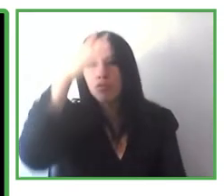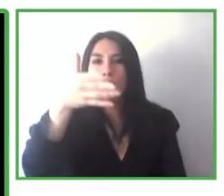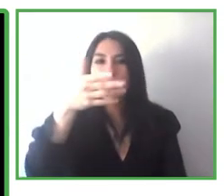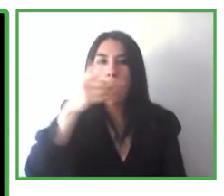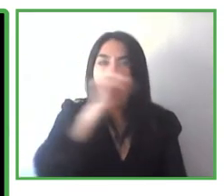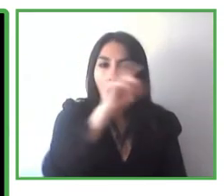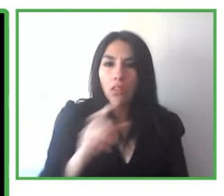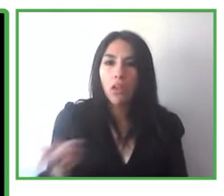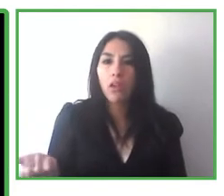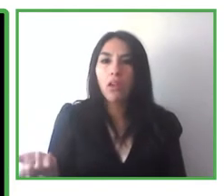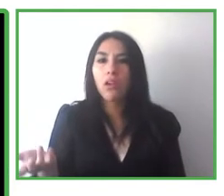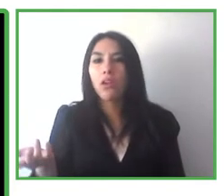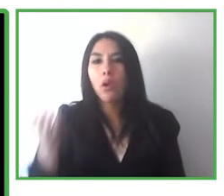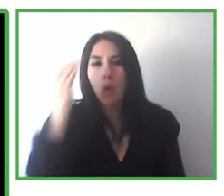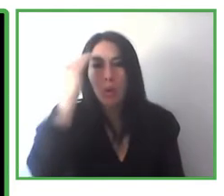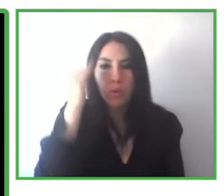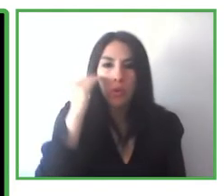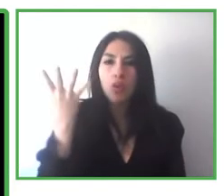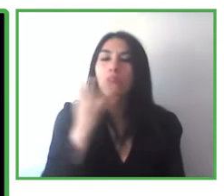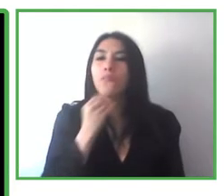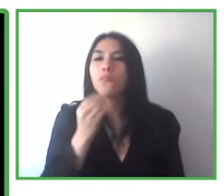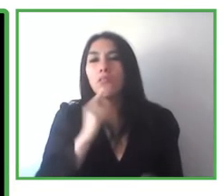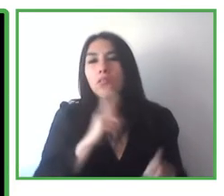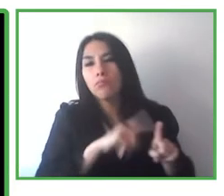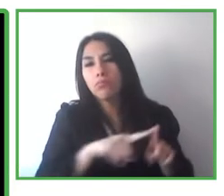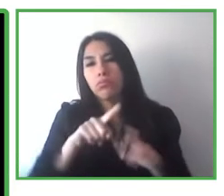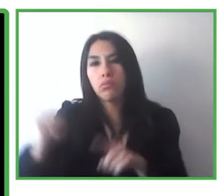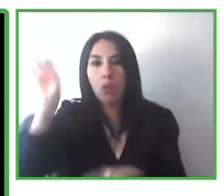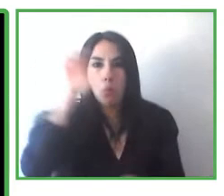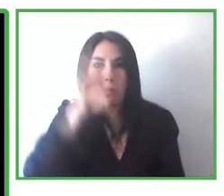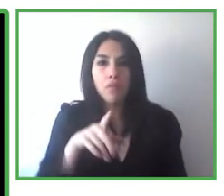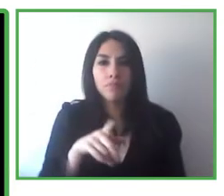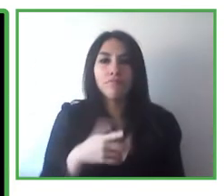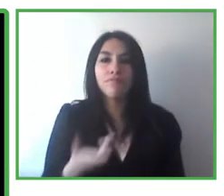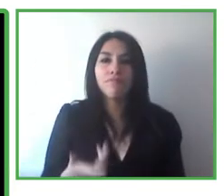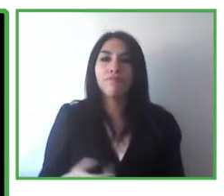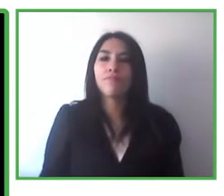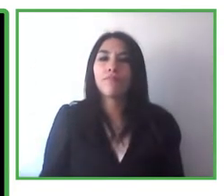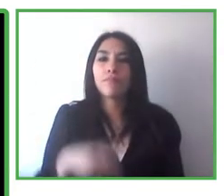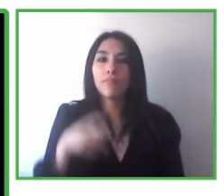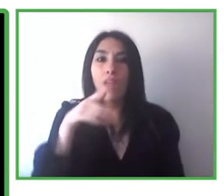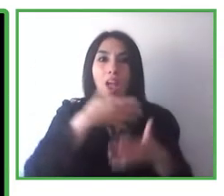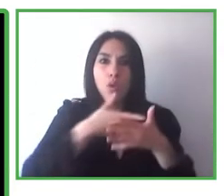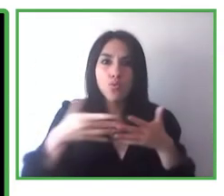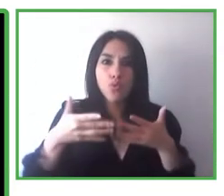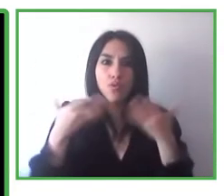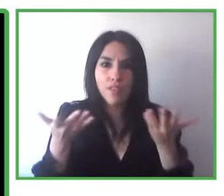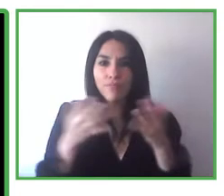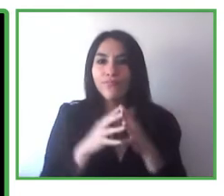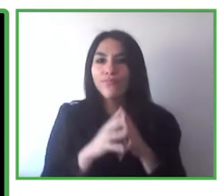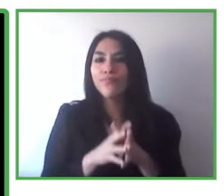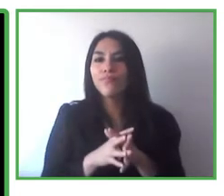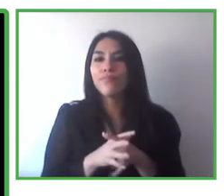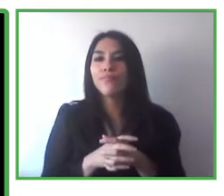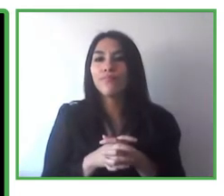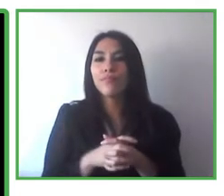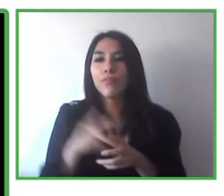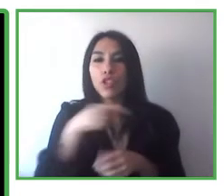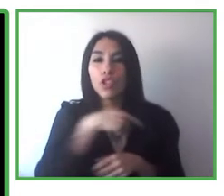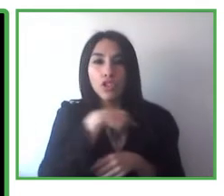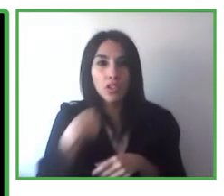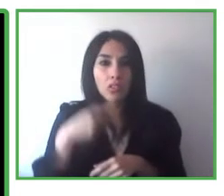and the classical ones, right? So this is the panel. This is the people that